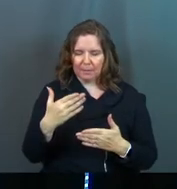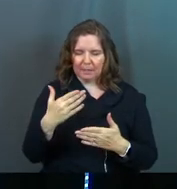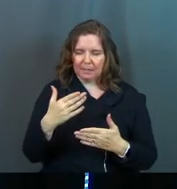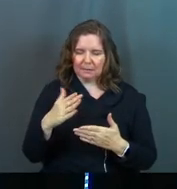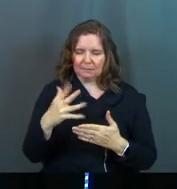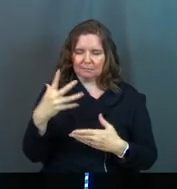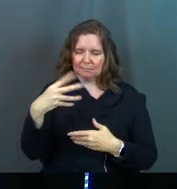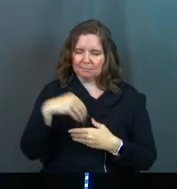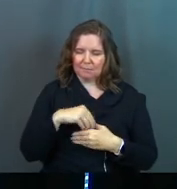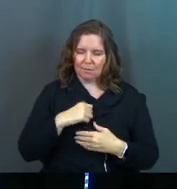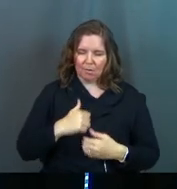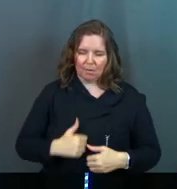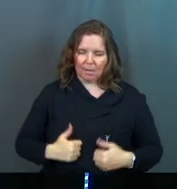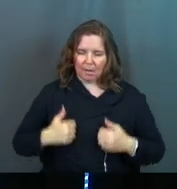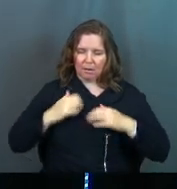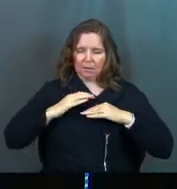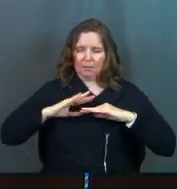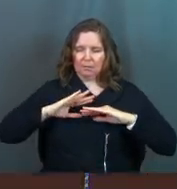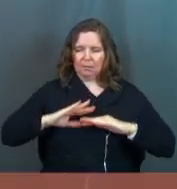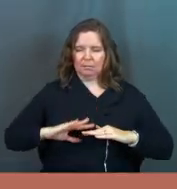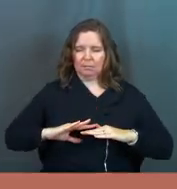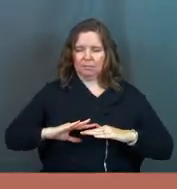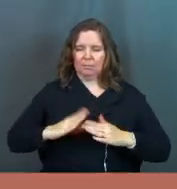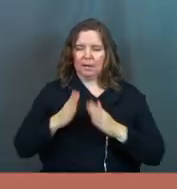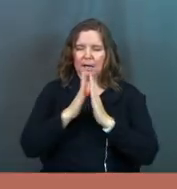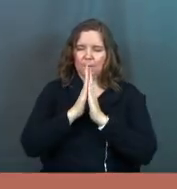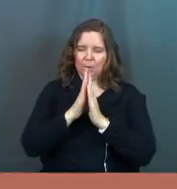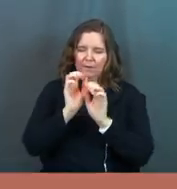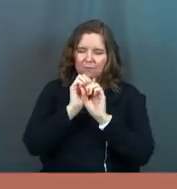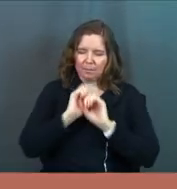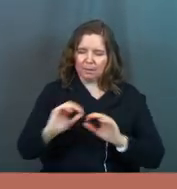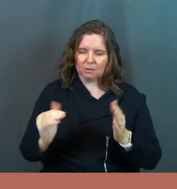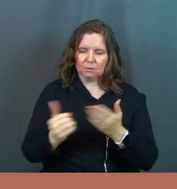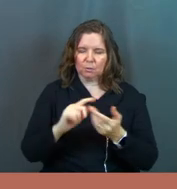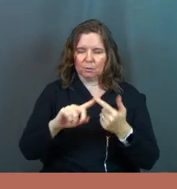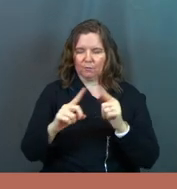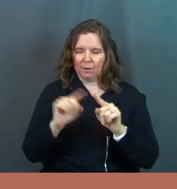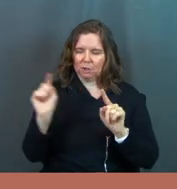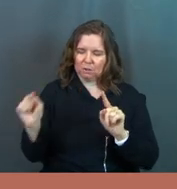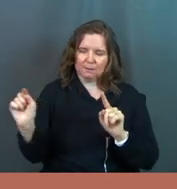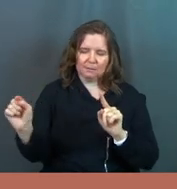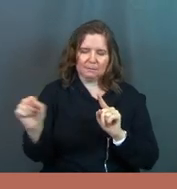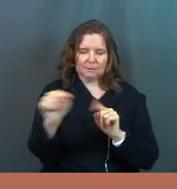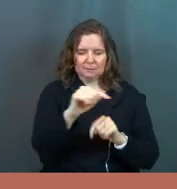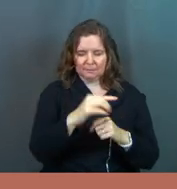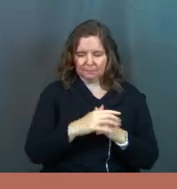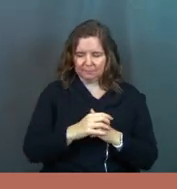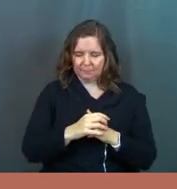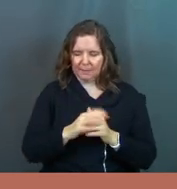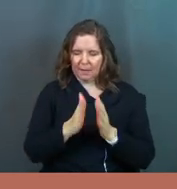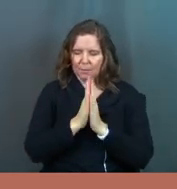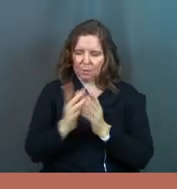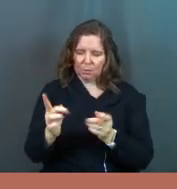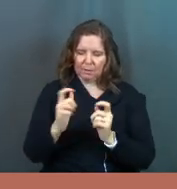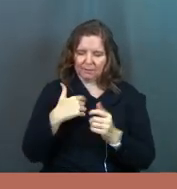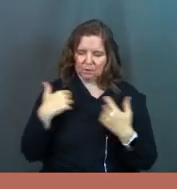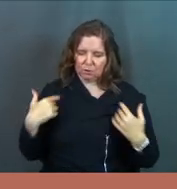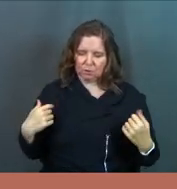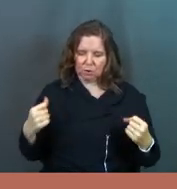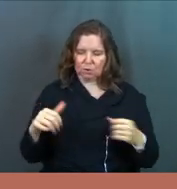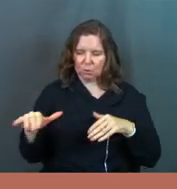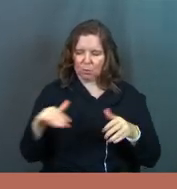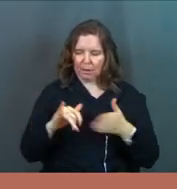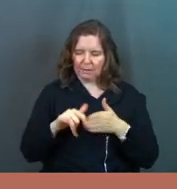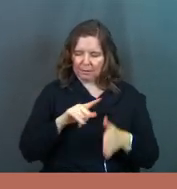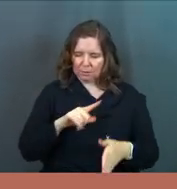sanity into our lives. I pray for a blessing of new friendships all across this church. I pray that you would give us the courage